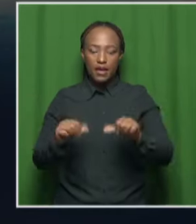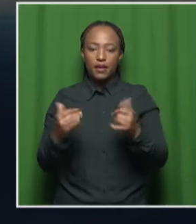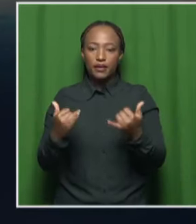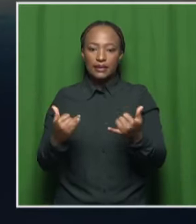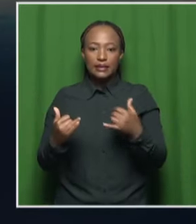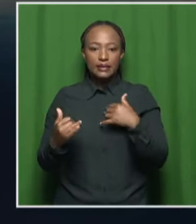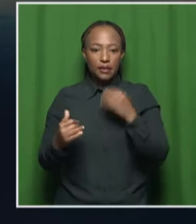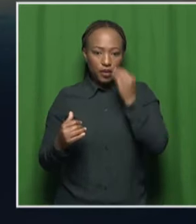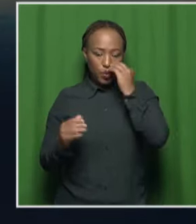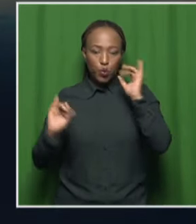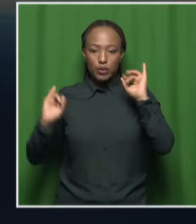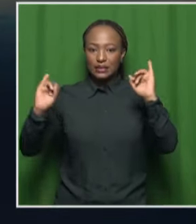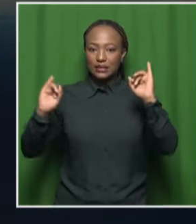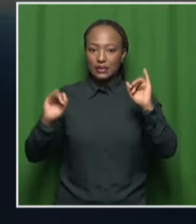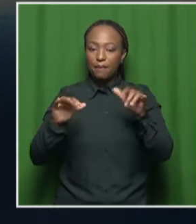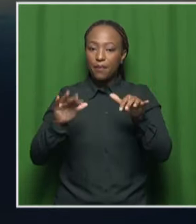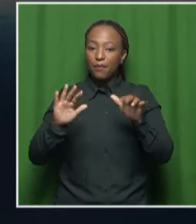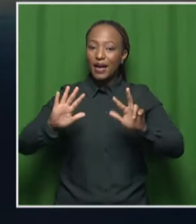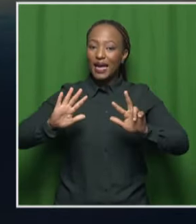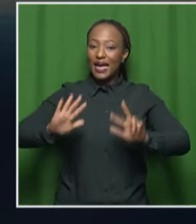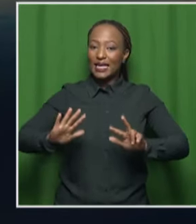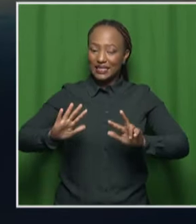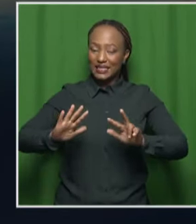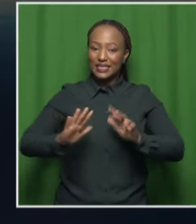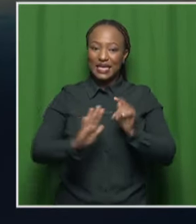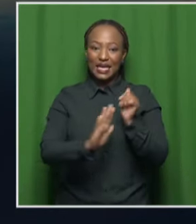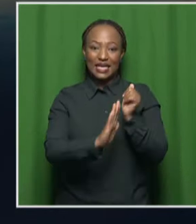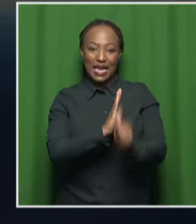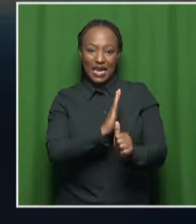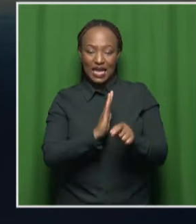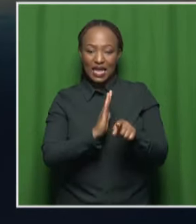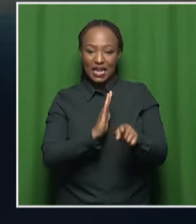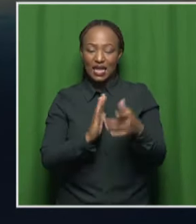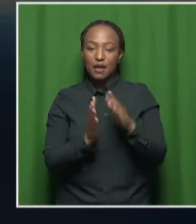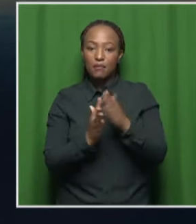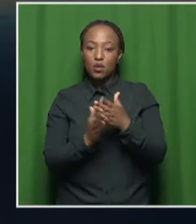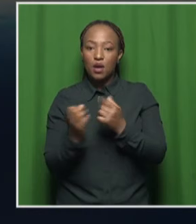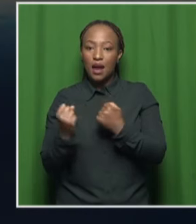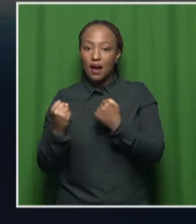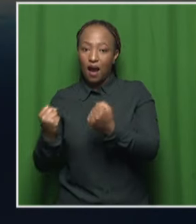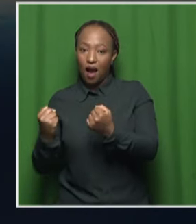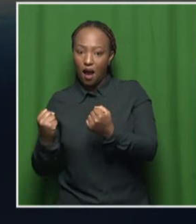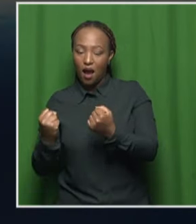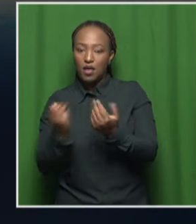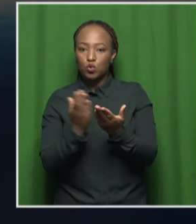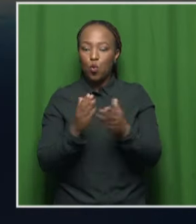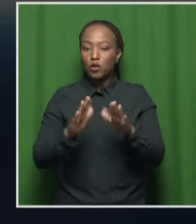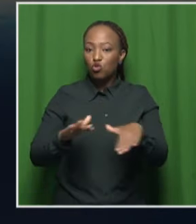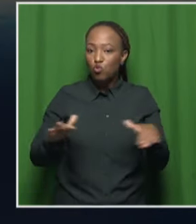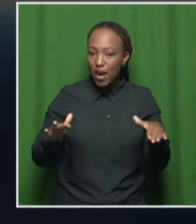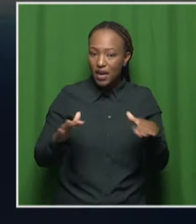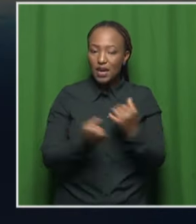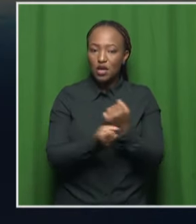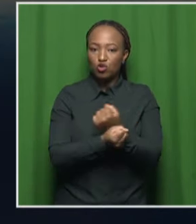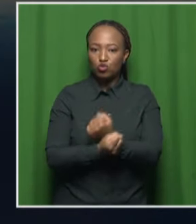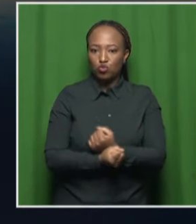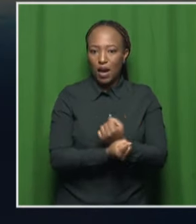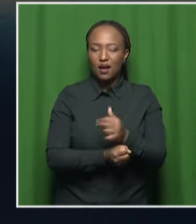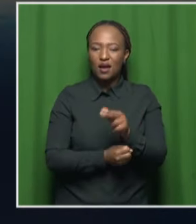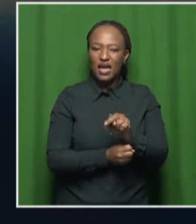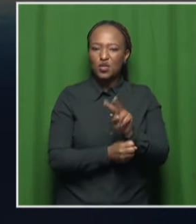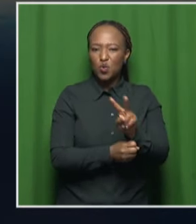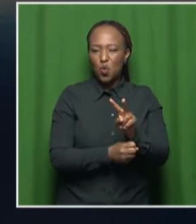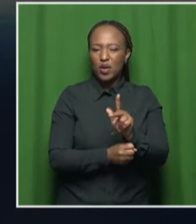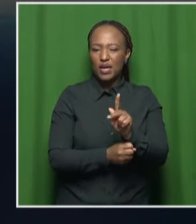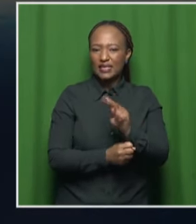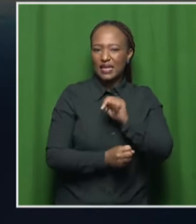Breaking news story, eight people have been killed in a collision between a vehicle carrying schoolchildren and a truck on the N2 in the